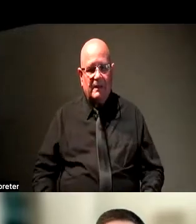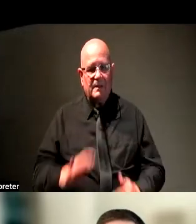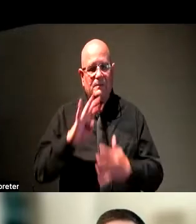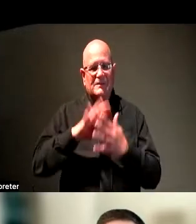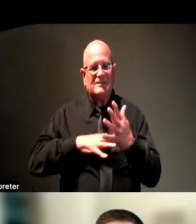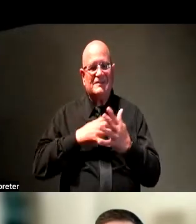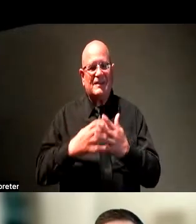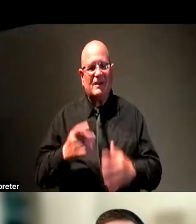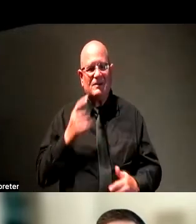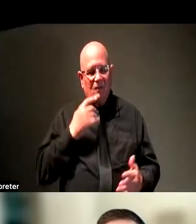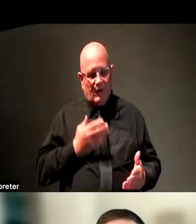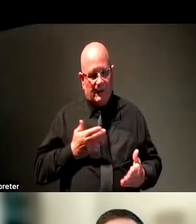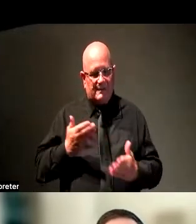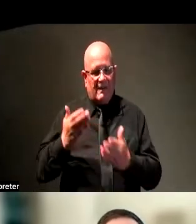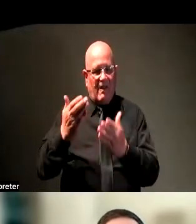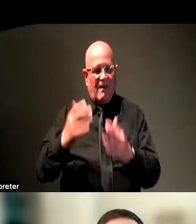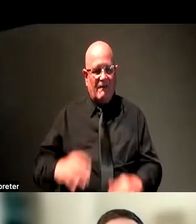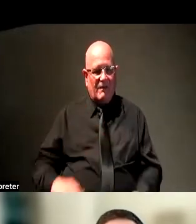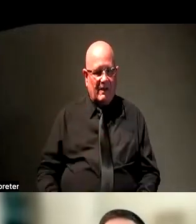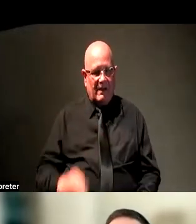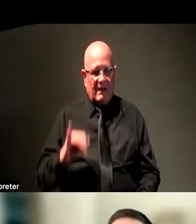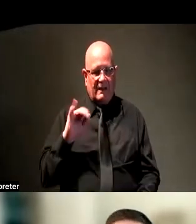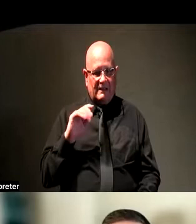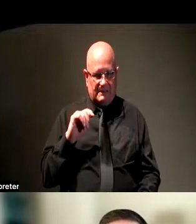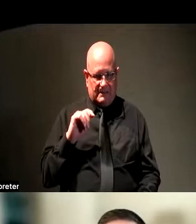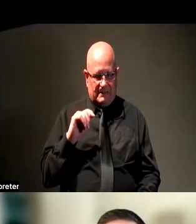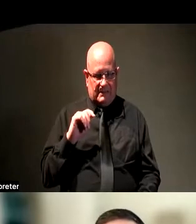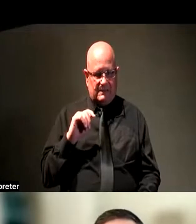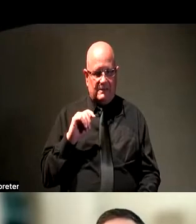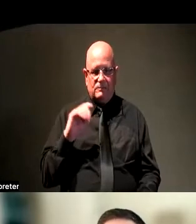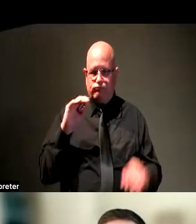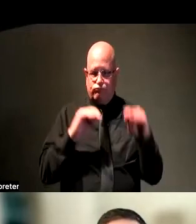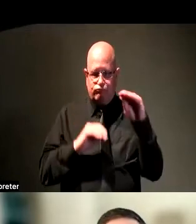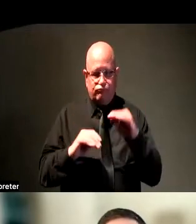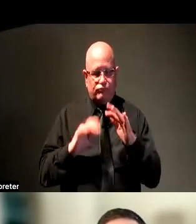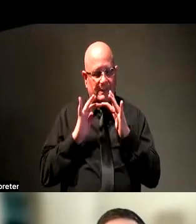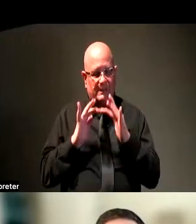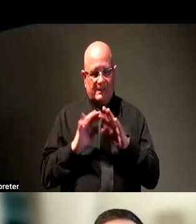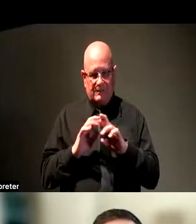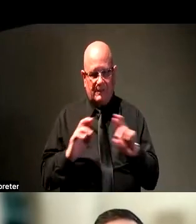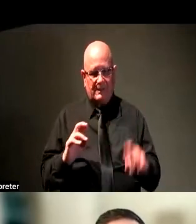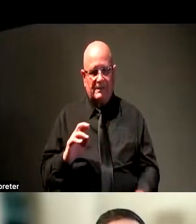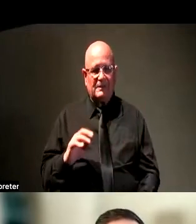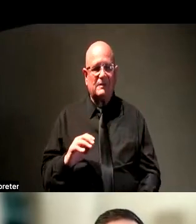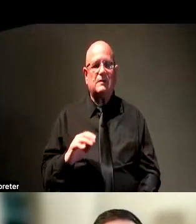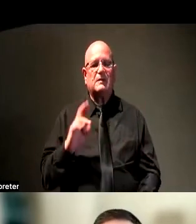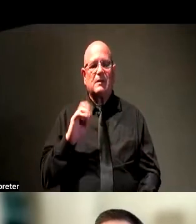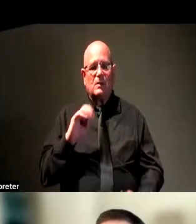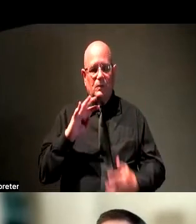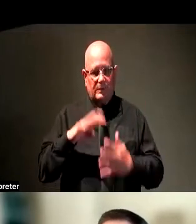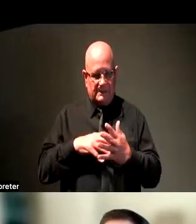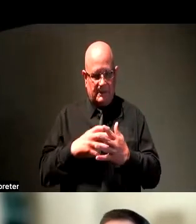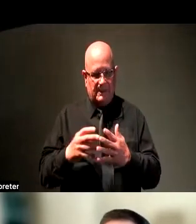deliver there in Tennessee and put it all on the internet, put it all through Zoom. We rescheduled it out until I